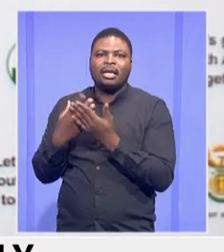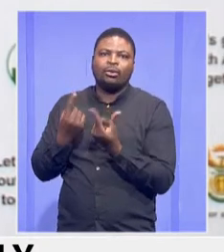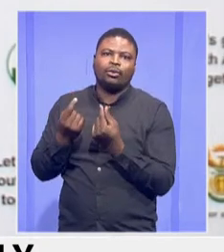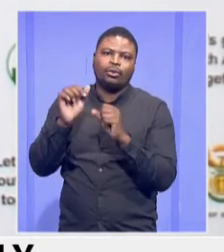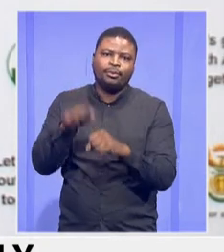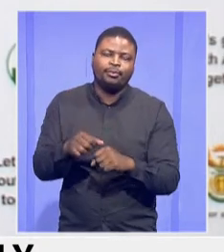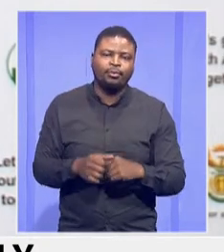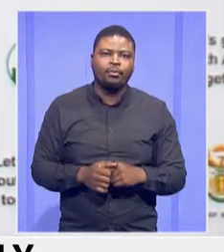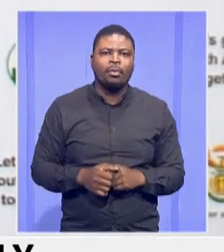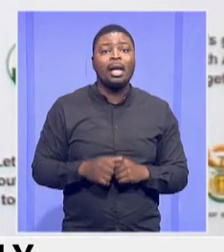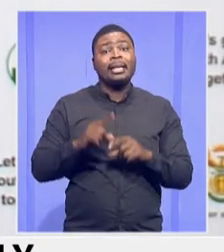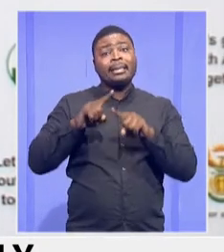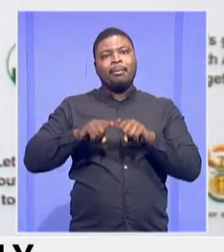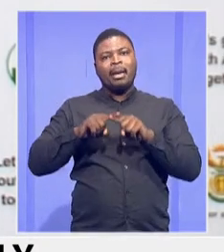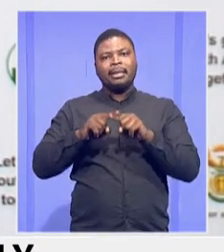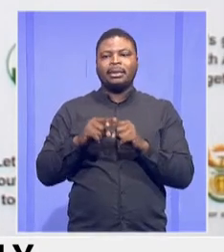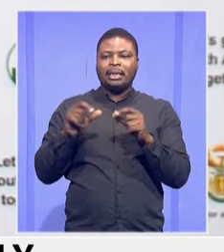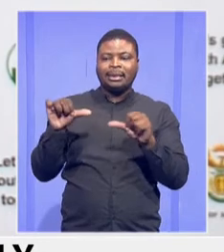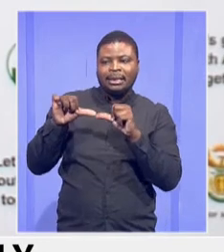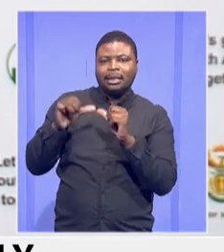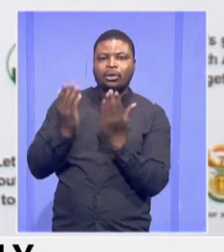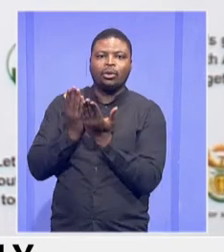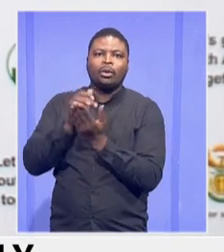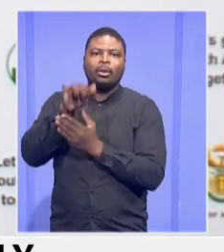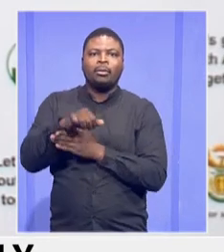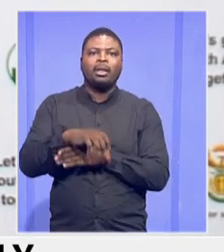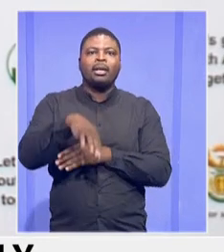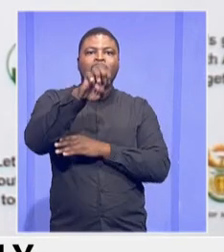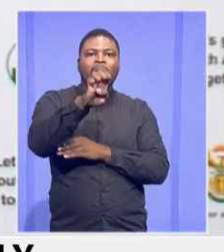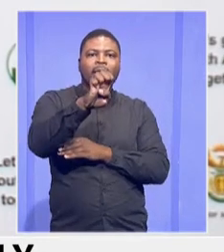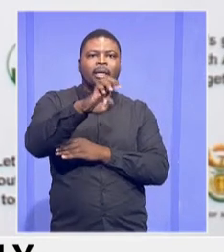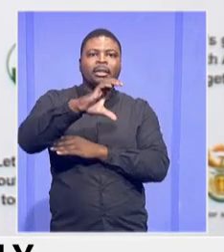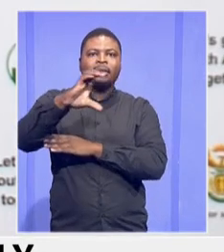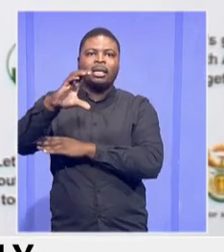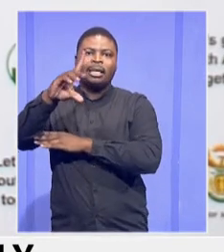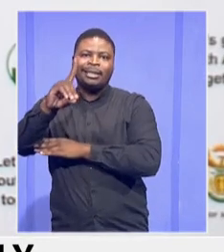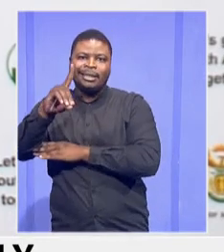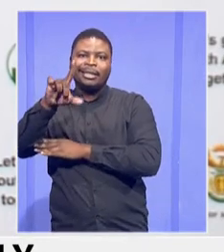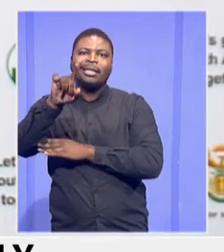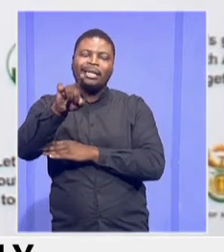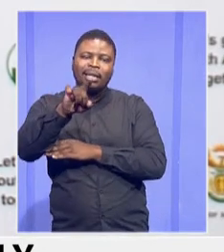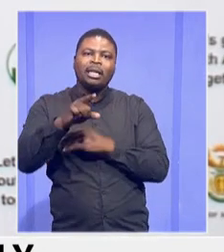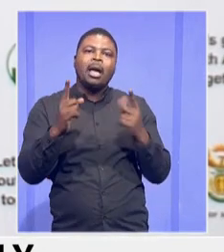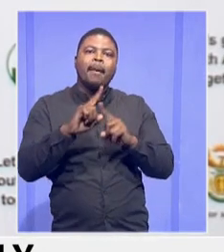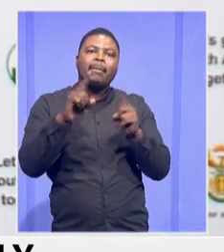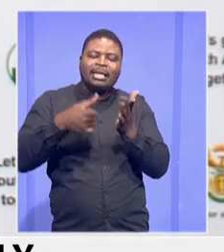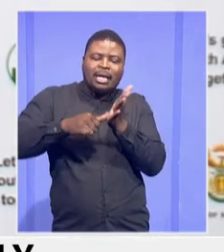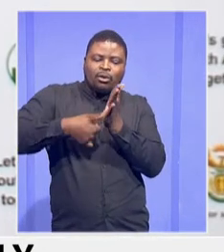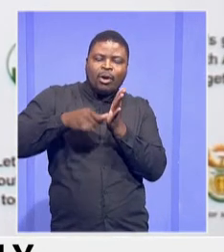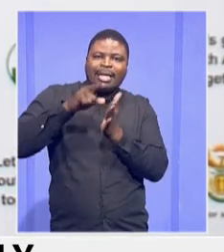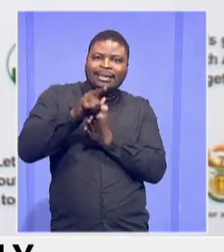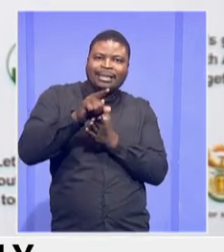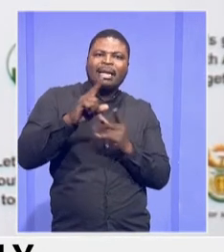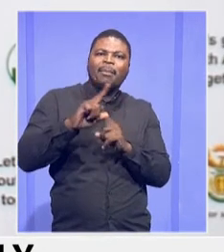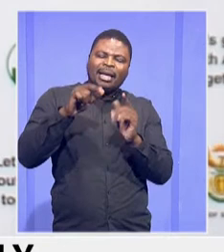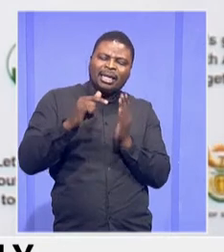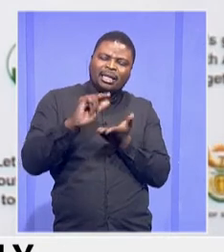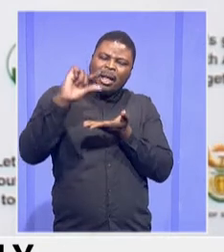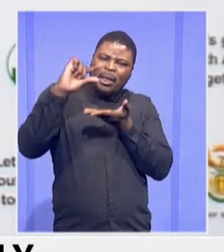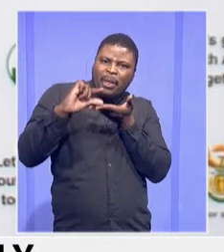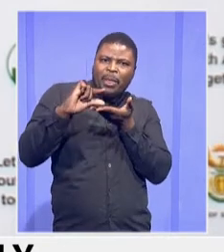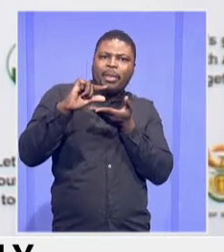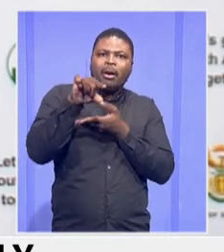ECD maintenance grant, it's one grant where we are not doing well, Minister, we must accept. Having received this